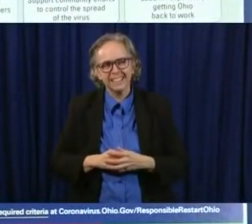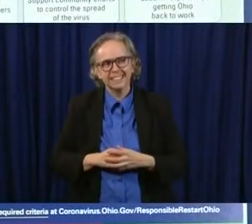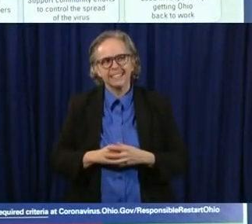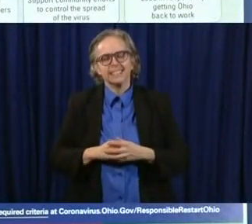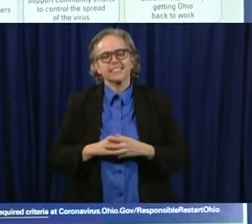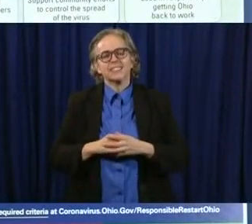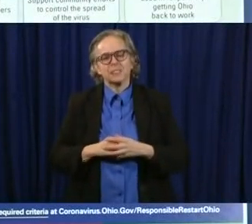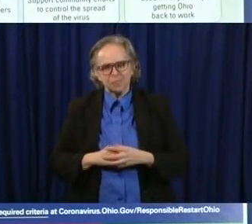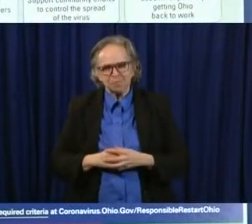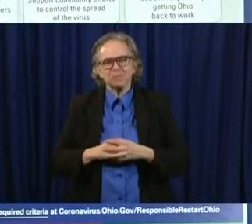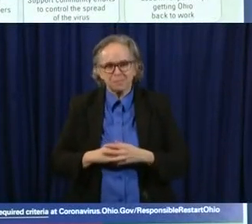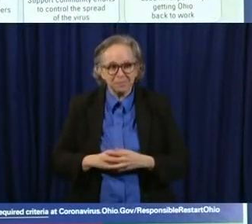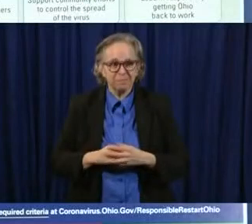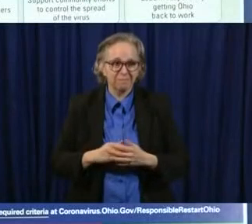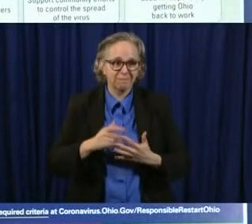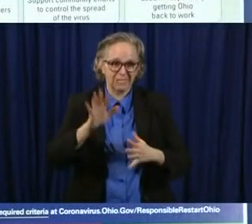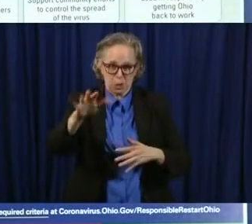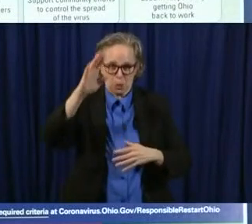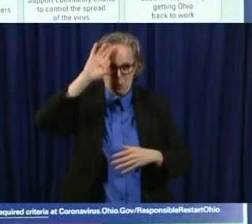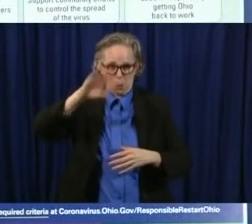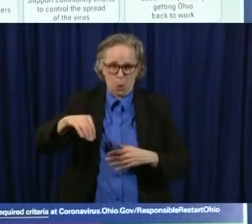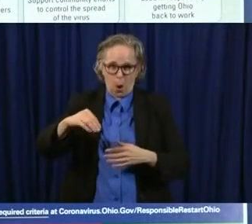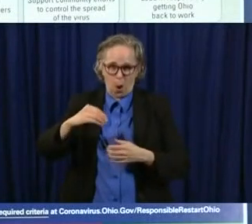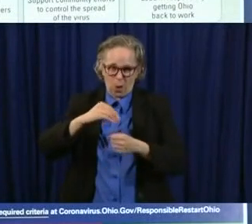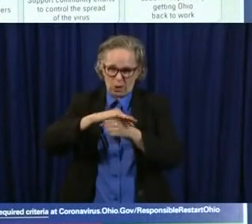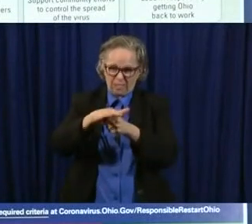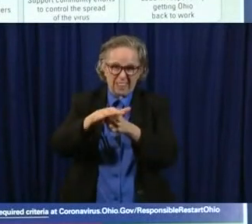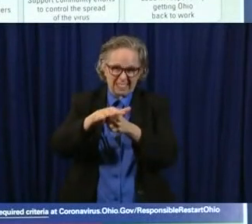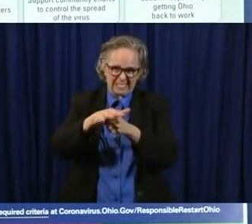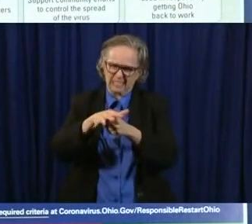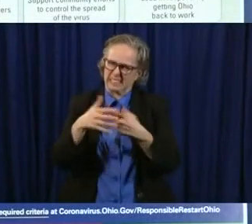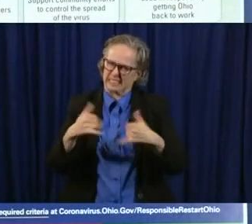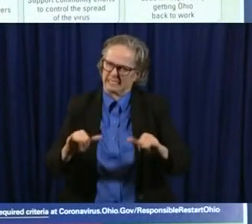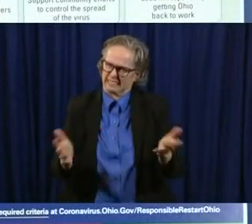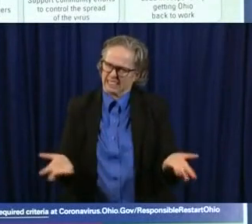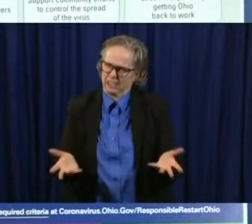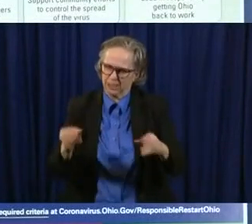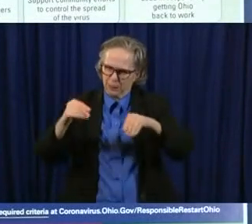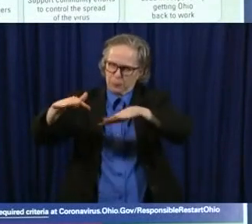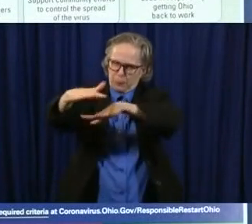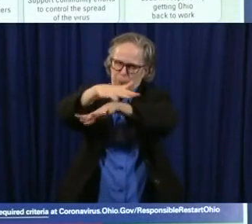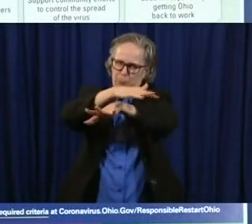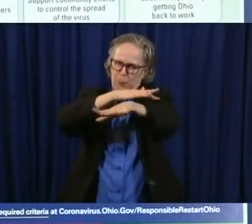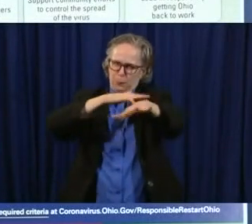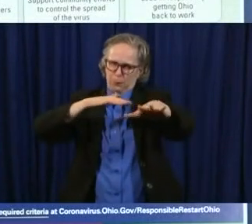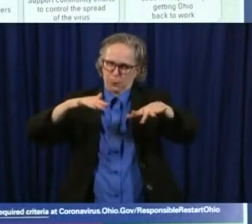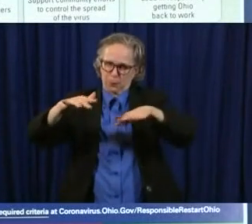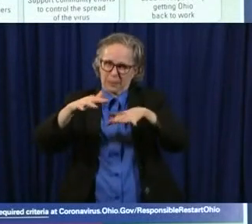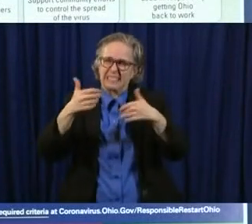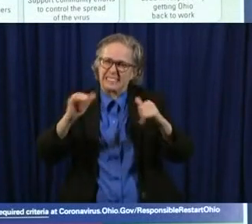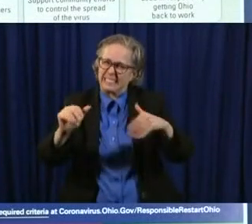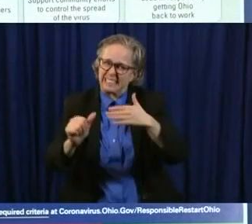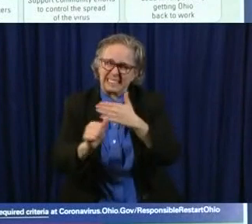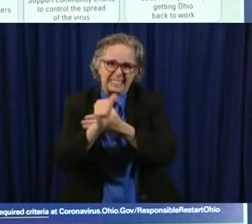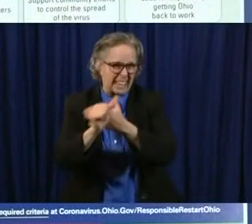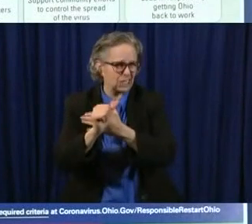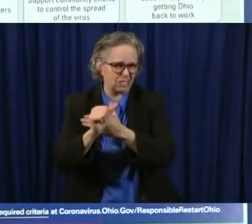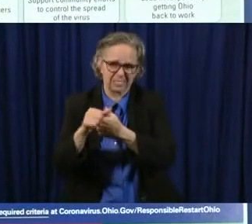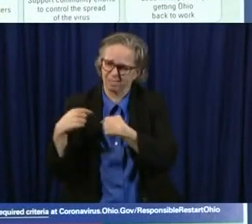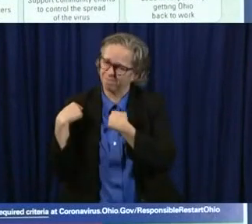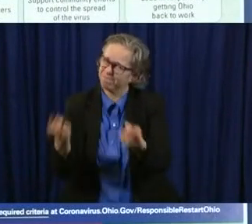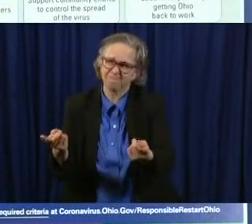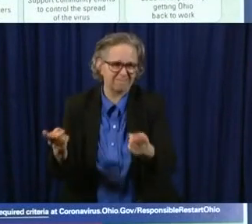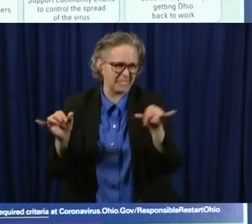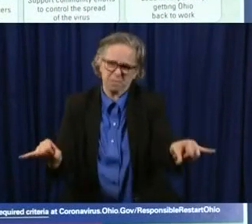The coronavirus is still here. It's just as dangerous as it's ever been. It is still living